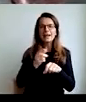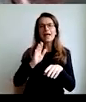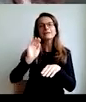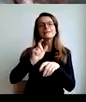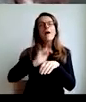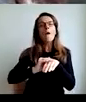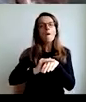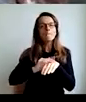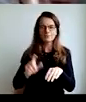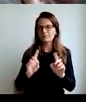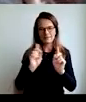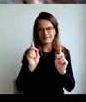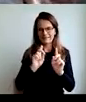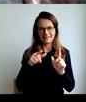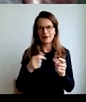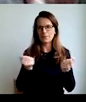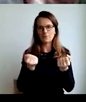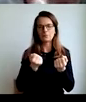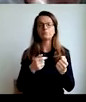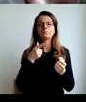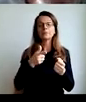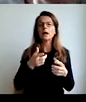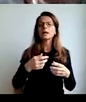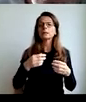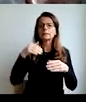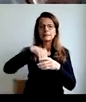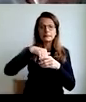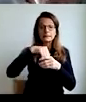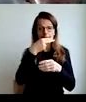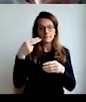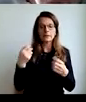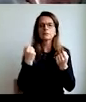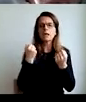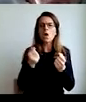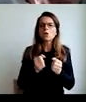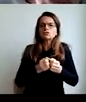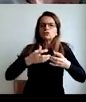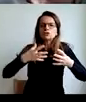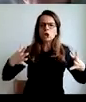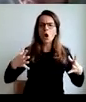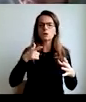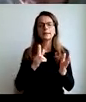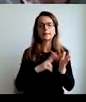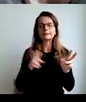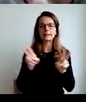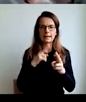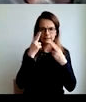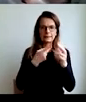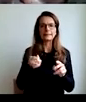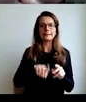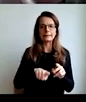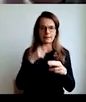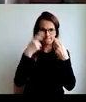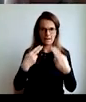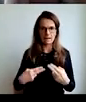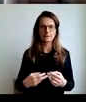if her, if she burns out, but this is a huge topic to put it into one